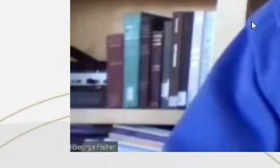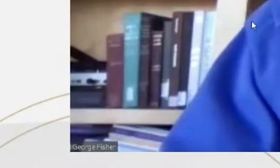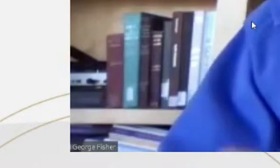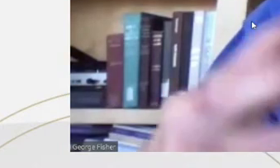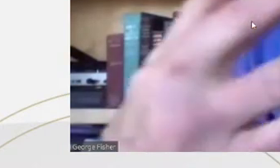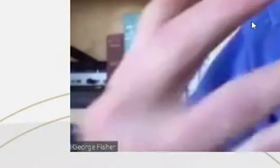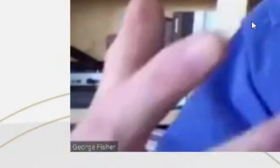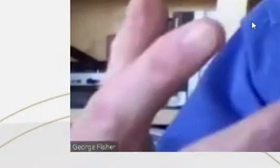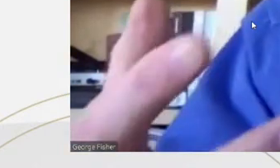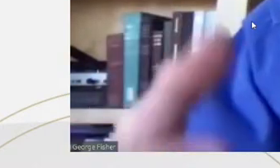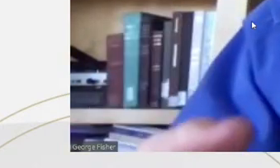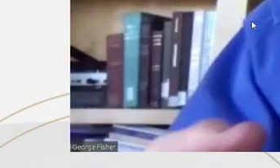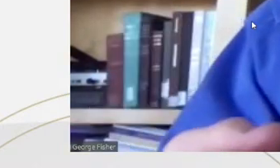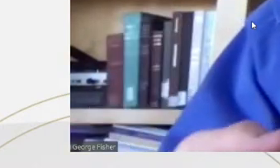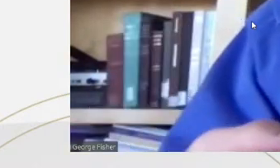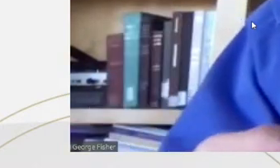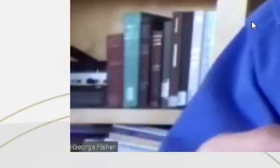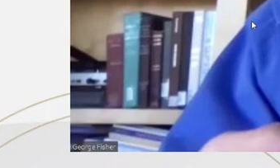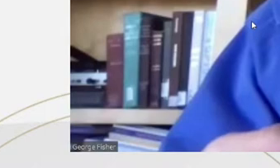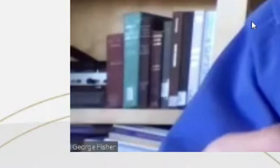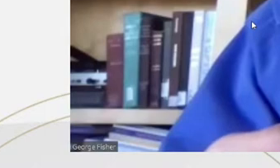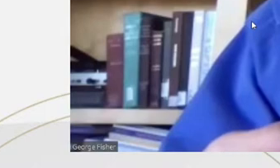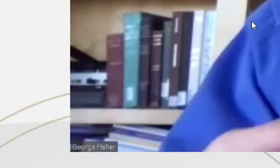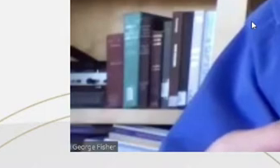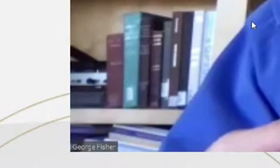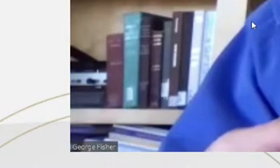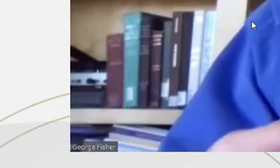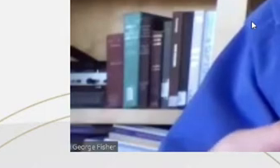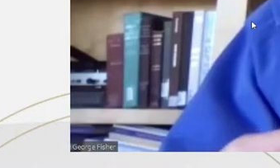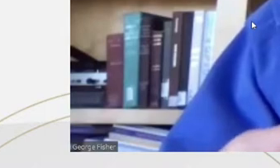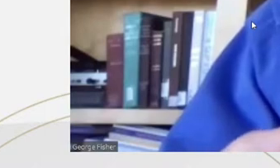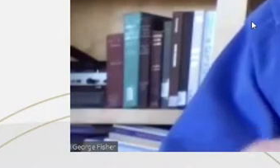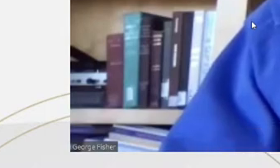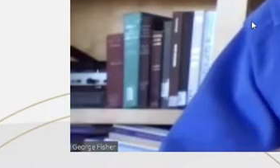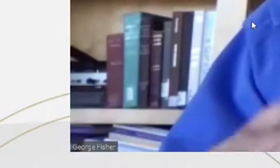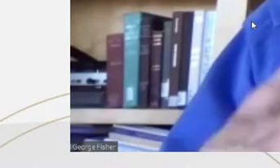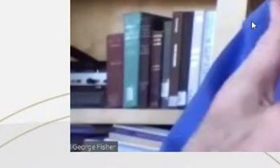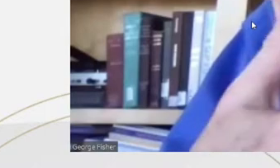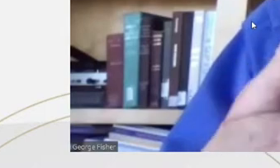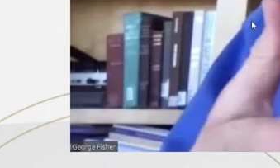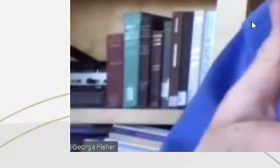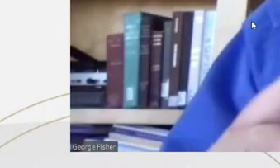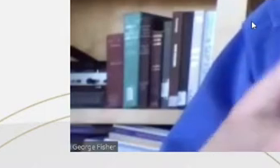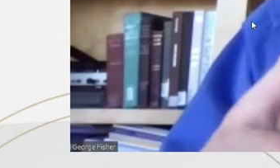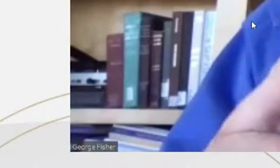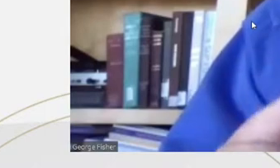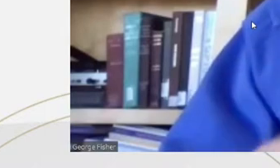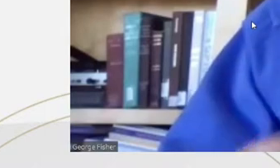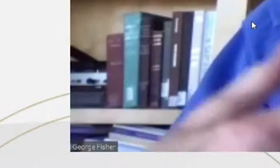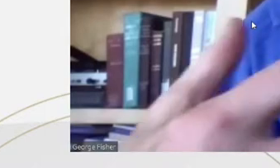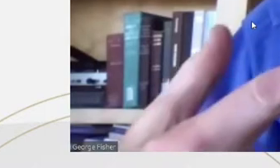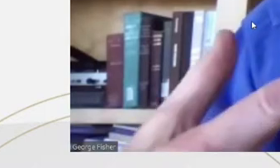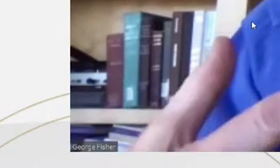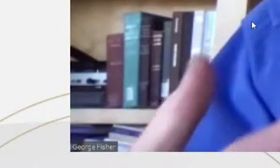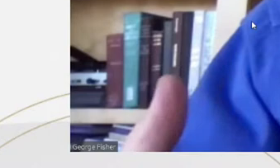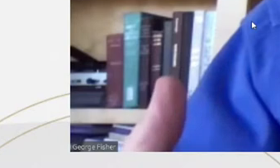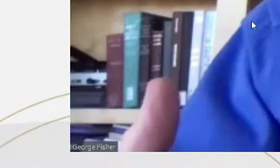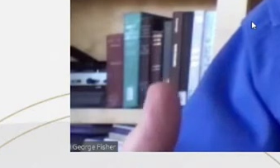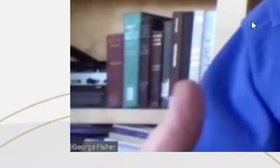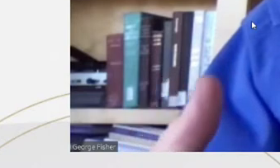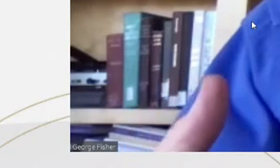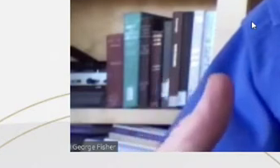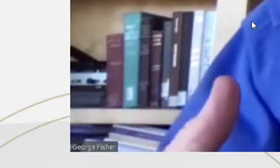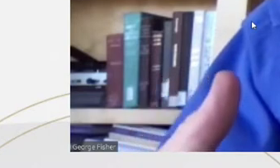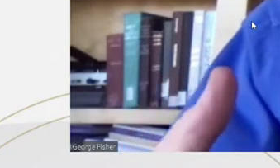they can't make the sorts of errors that judges can make during trials. And they don't, therefore, incur the possibility that an